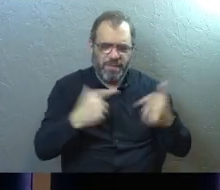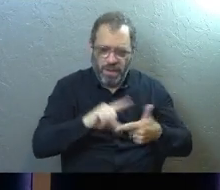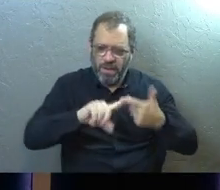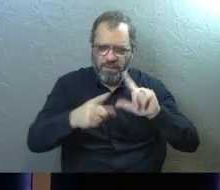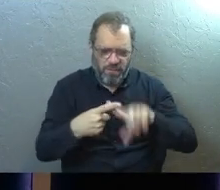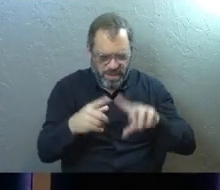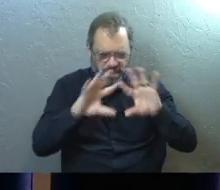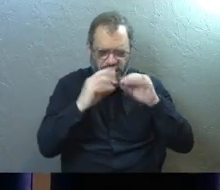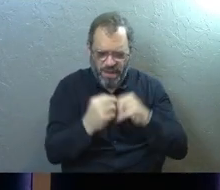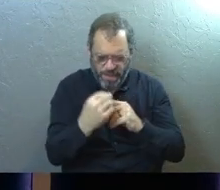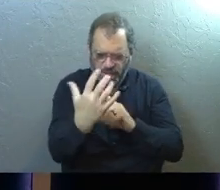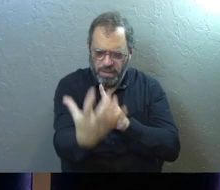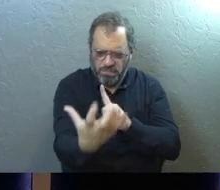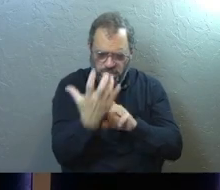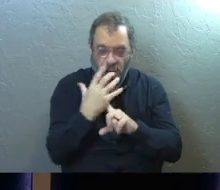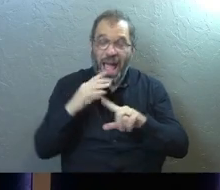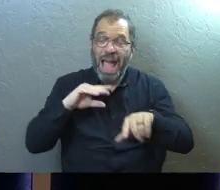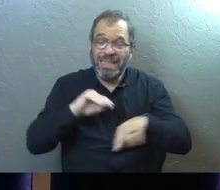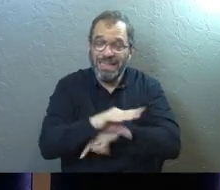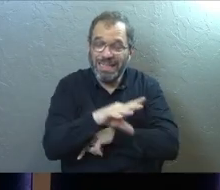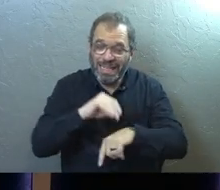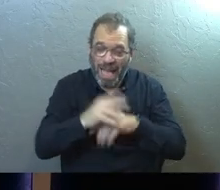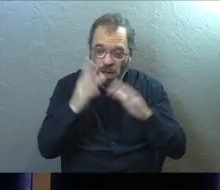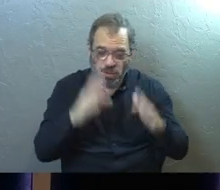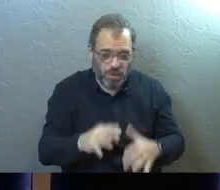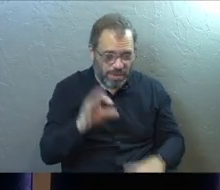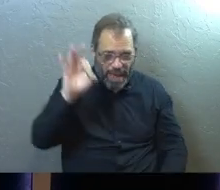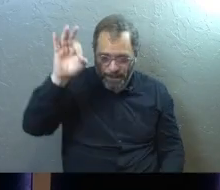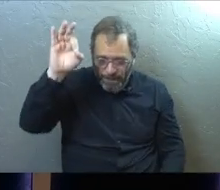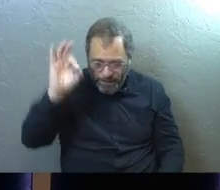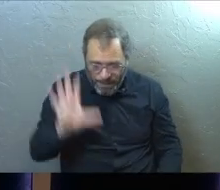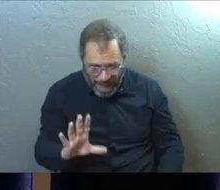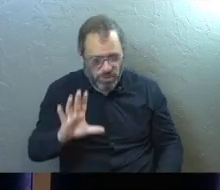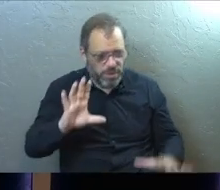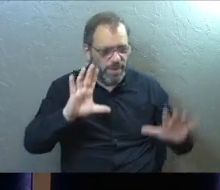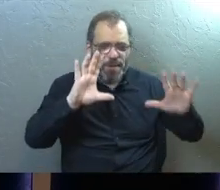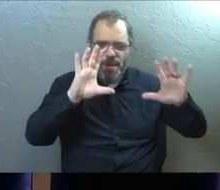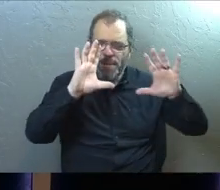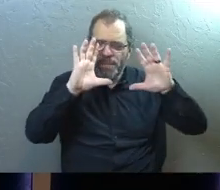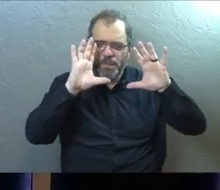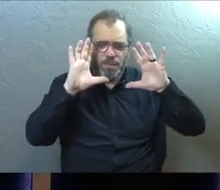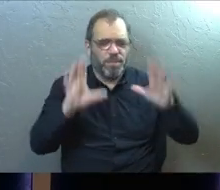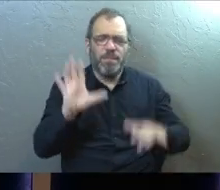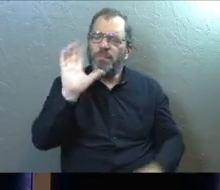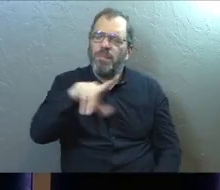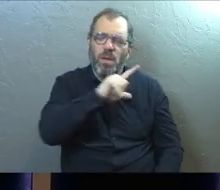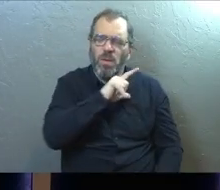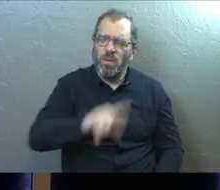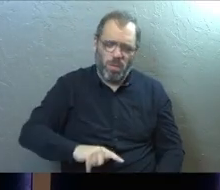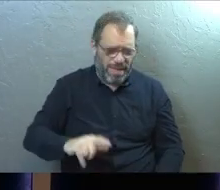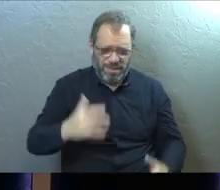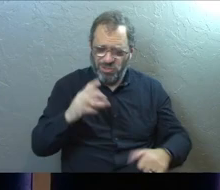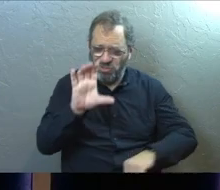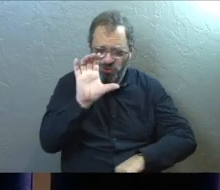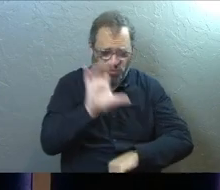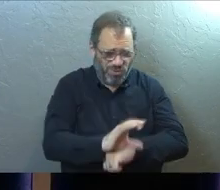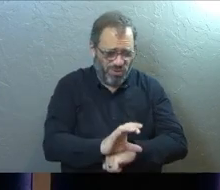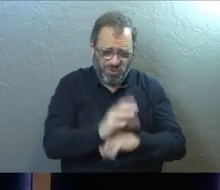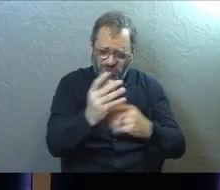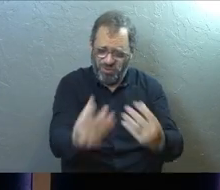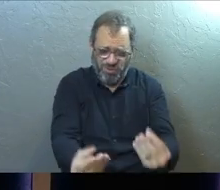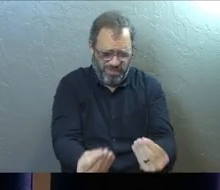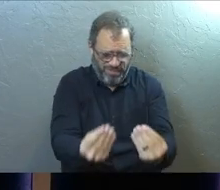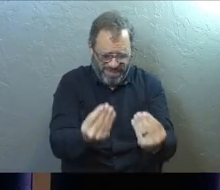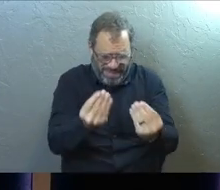friends and family and counselors and pastors and, Lord, just the body of Christ, that you've